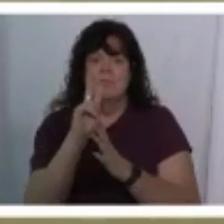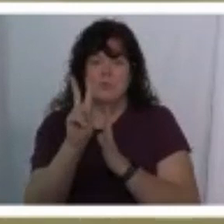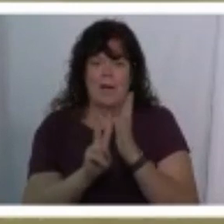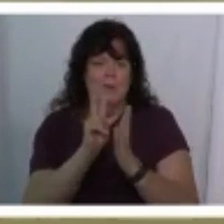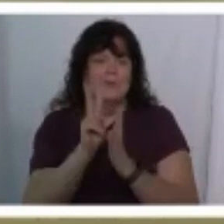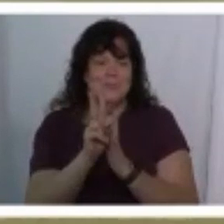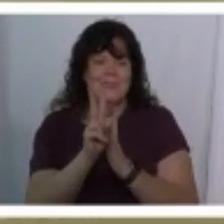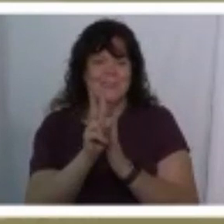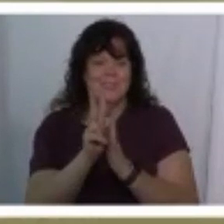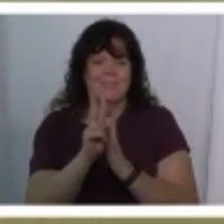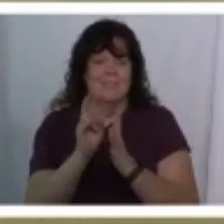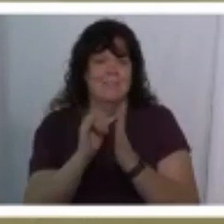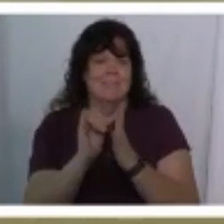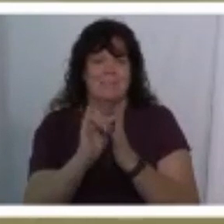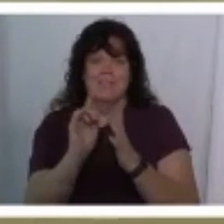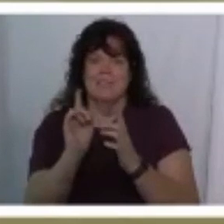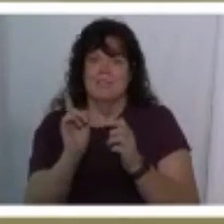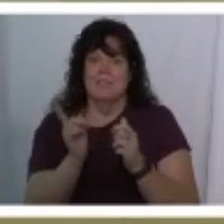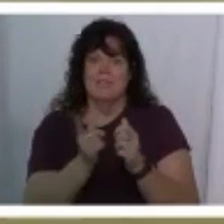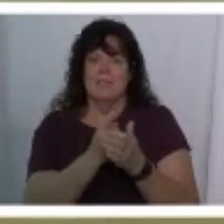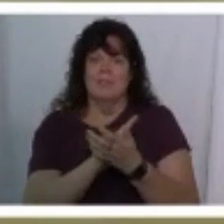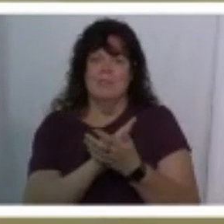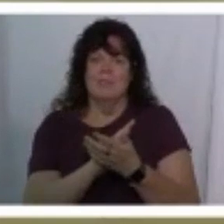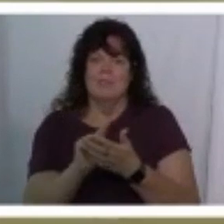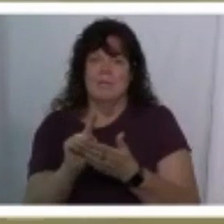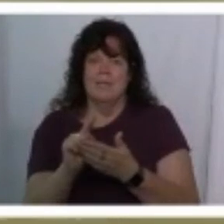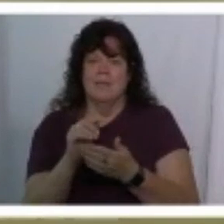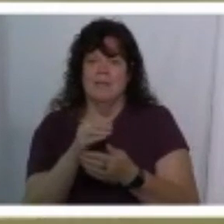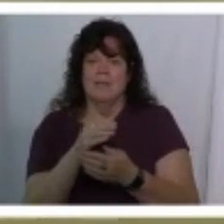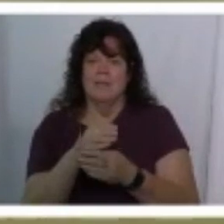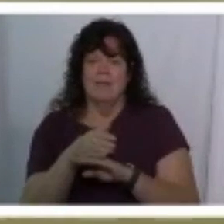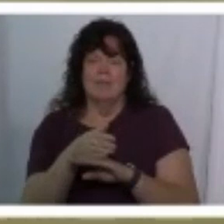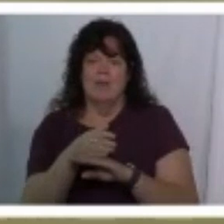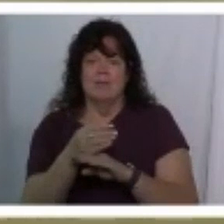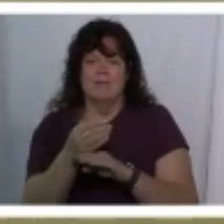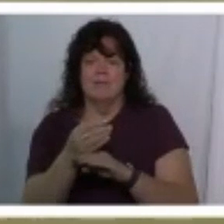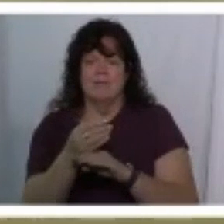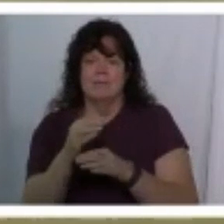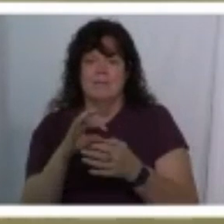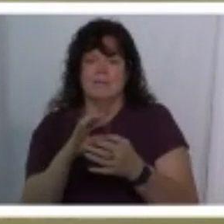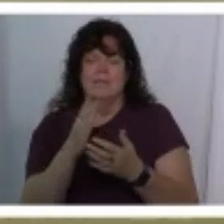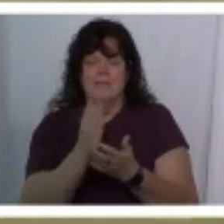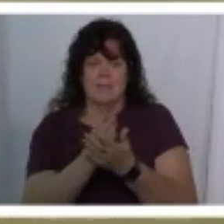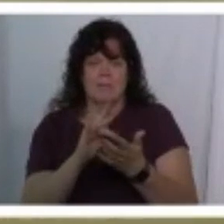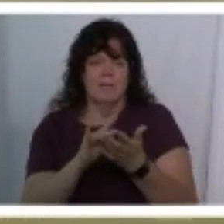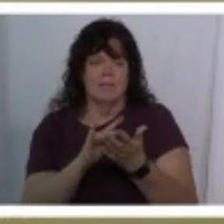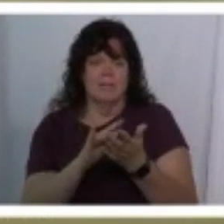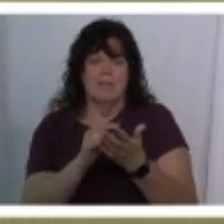and that was like the first week after i got up was getting off my medicine and it was hell i thought i was gonna die